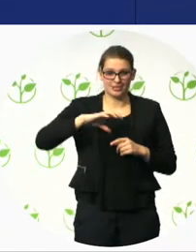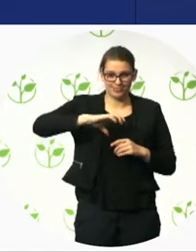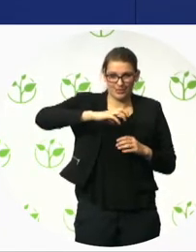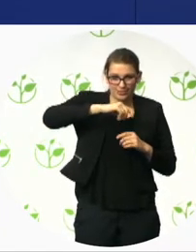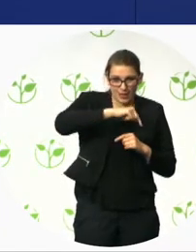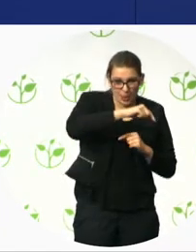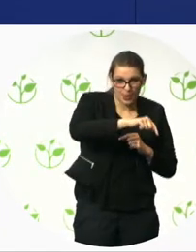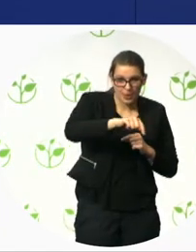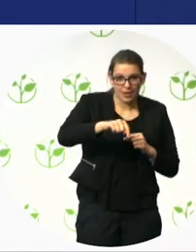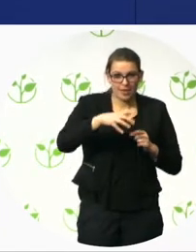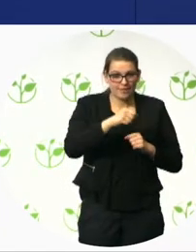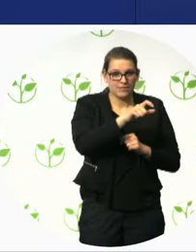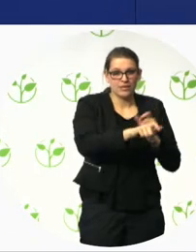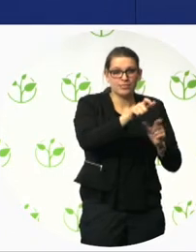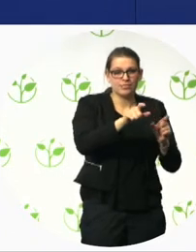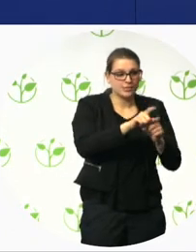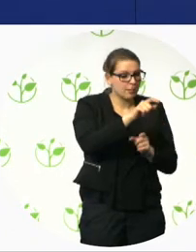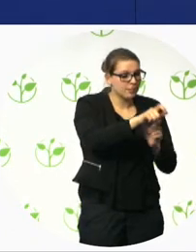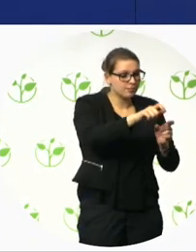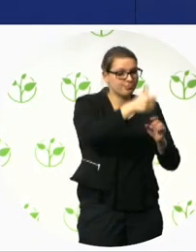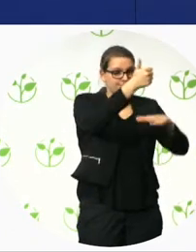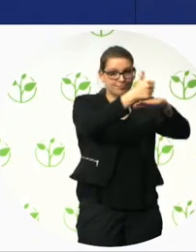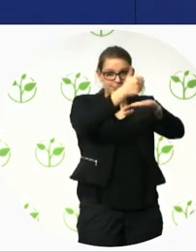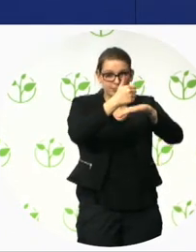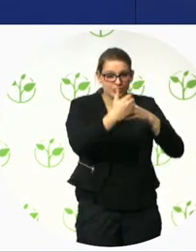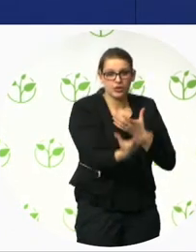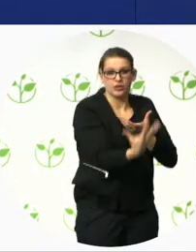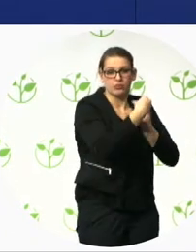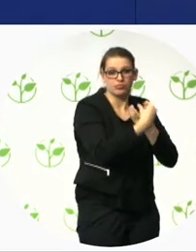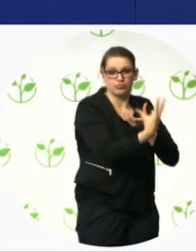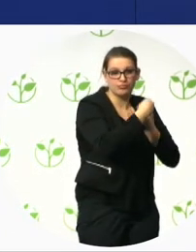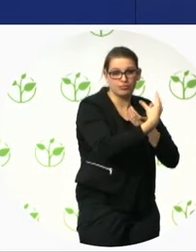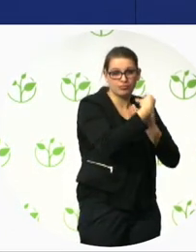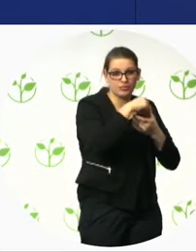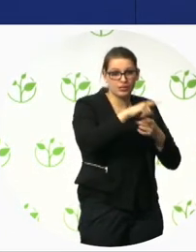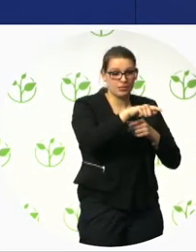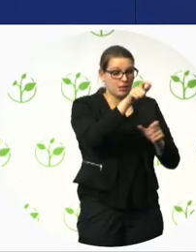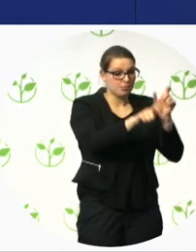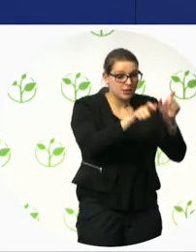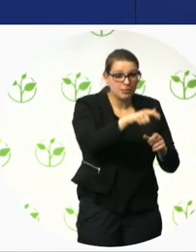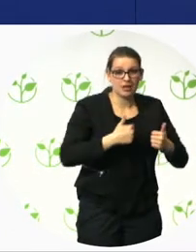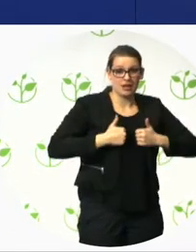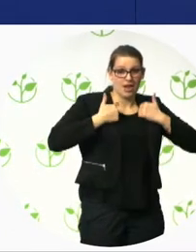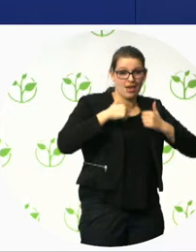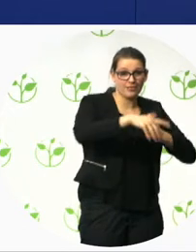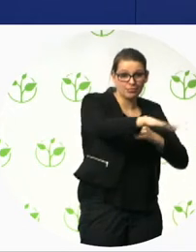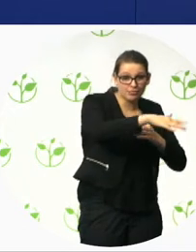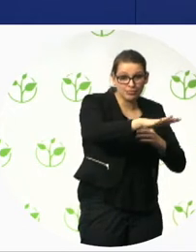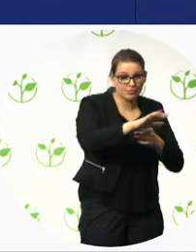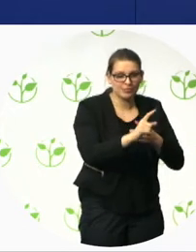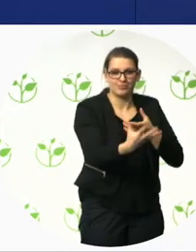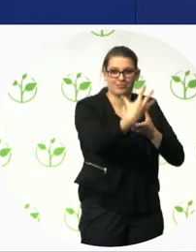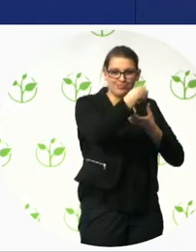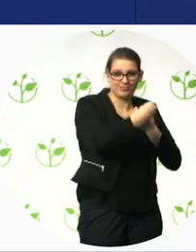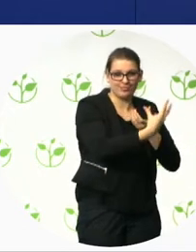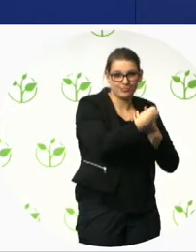increase the participation of the neighborhood citizens. And, together with local other stakeholders, Q8